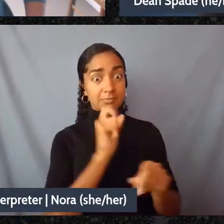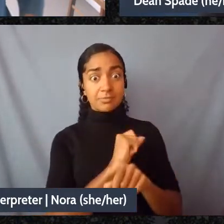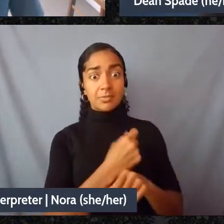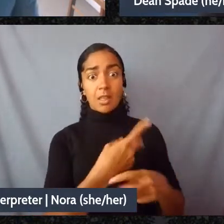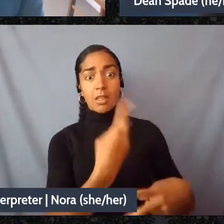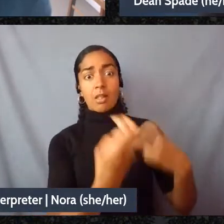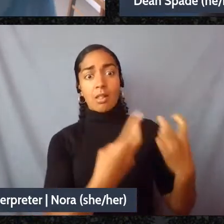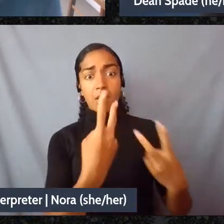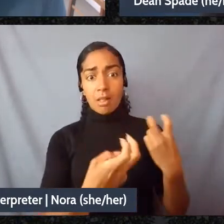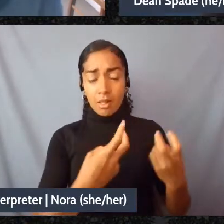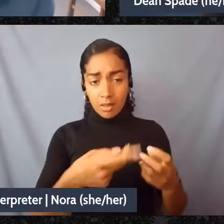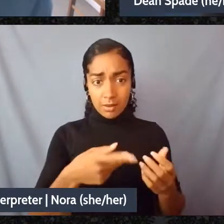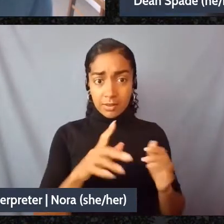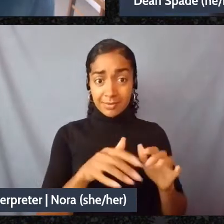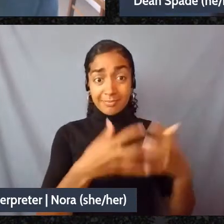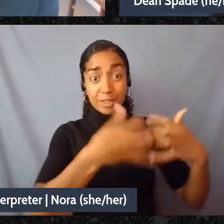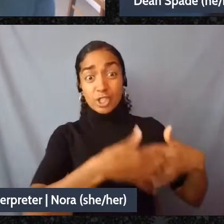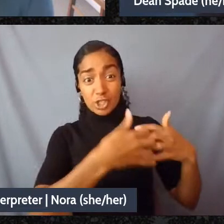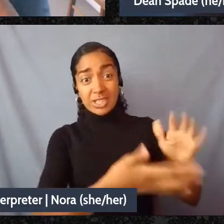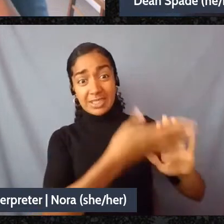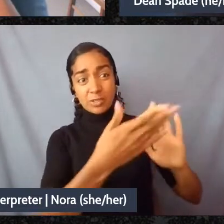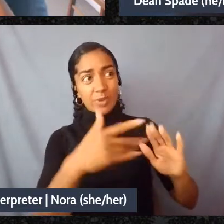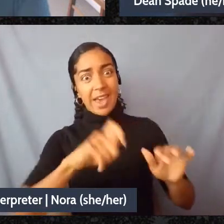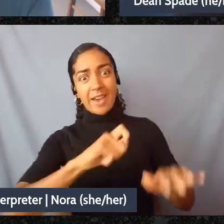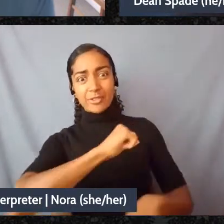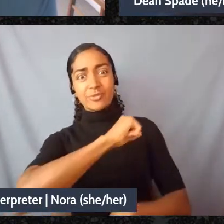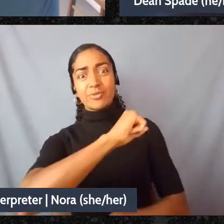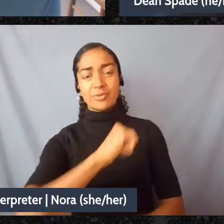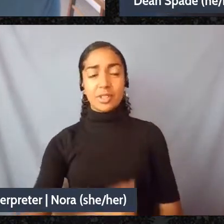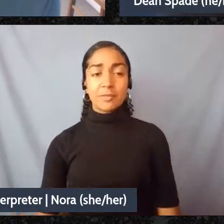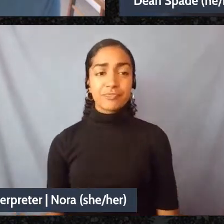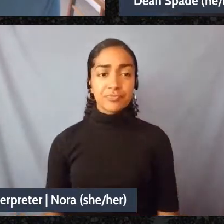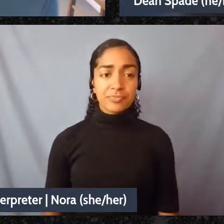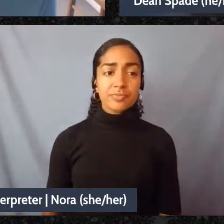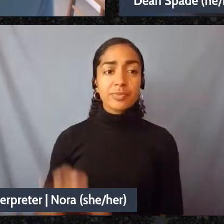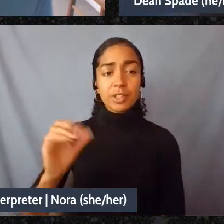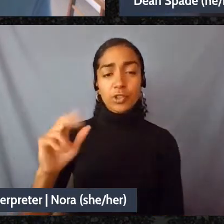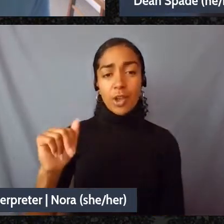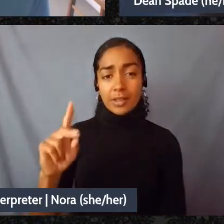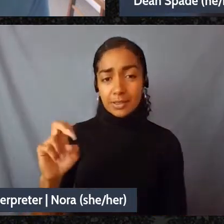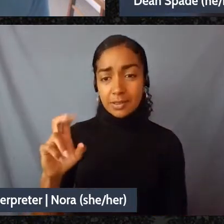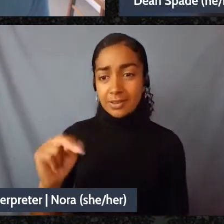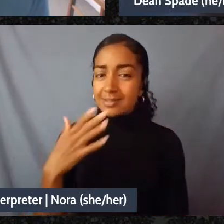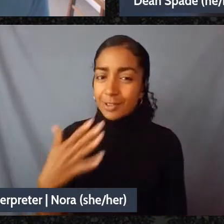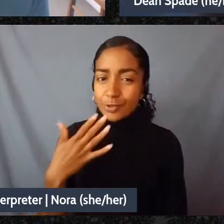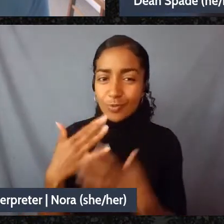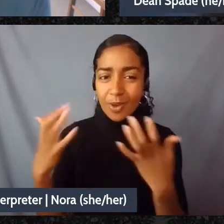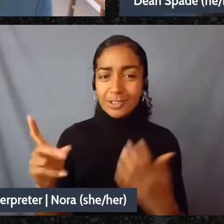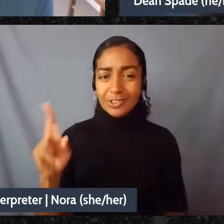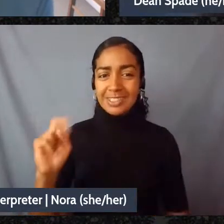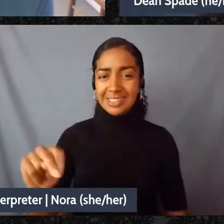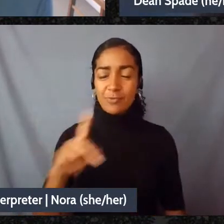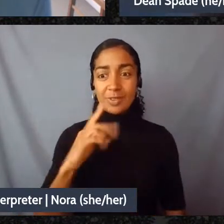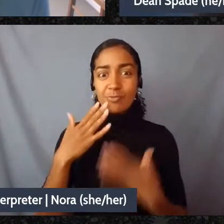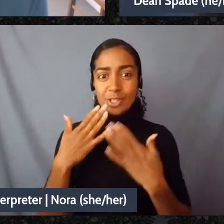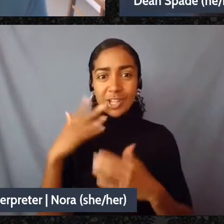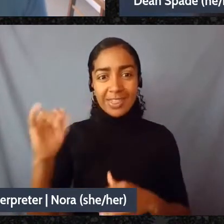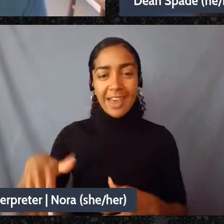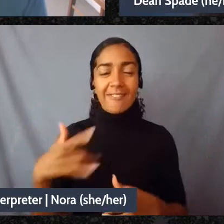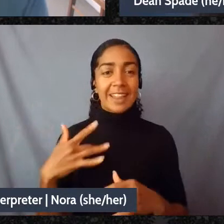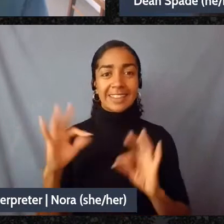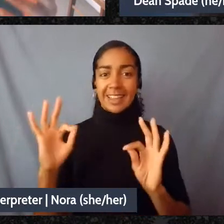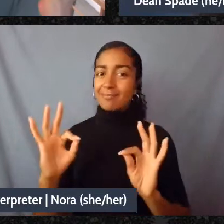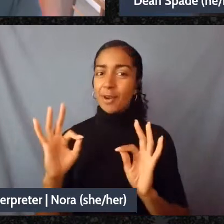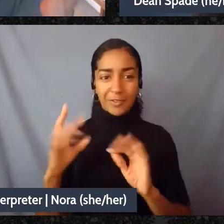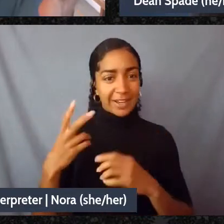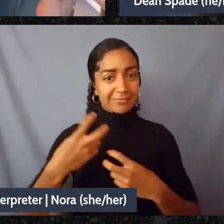thank you so much I really appreciate that and I feel like it sorry I feel like it really sets us up for a round of conversations because I